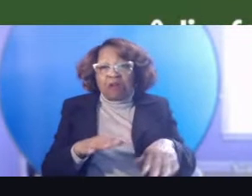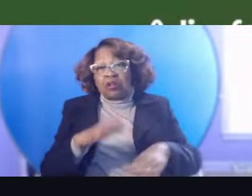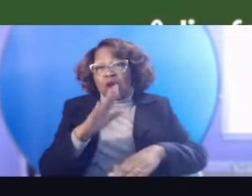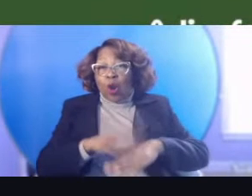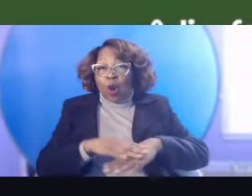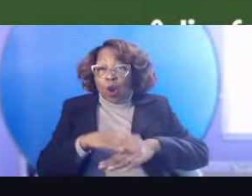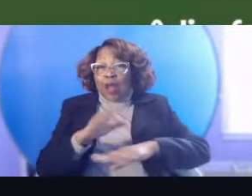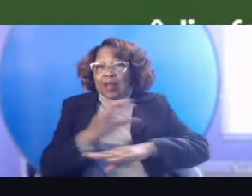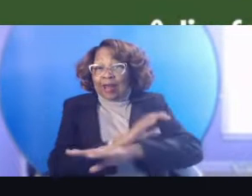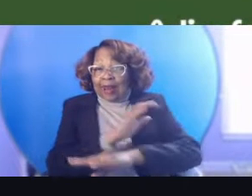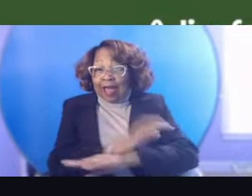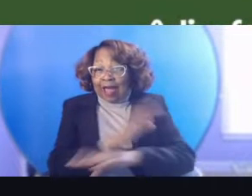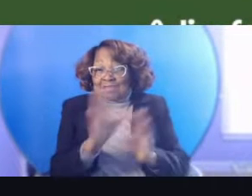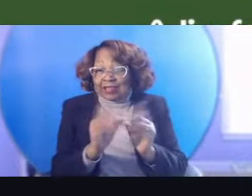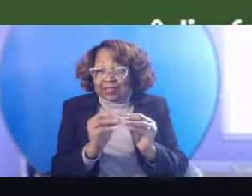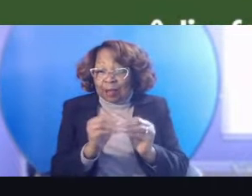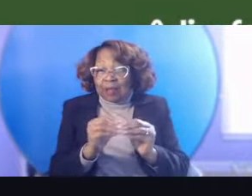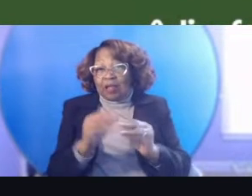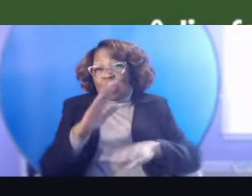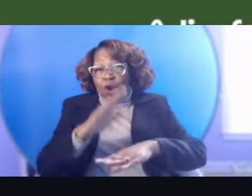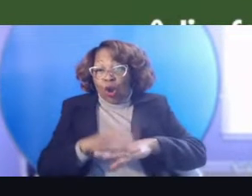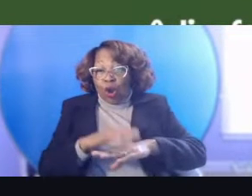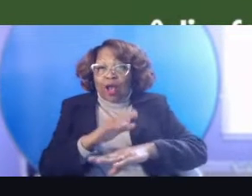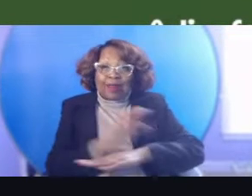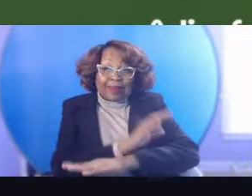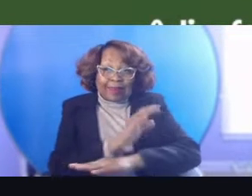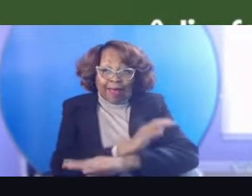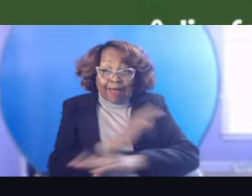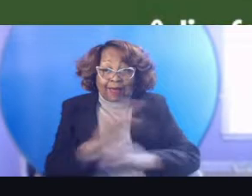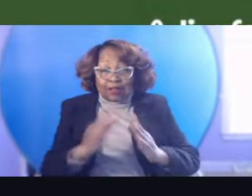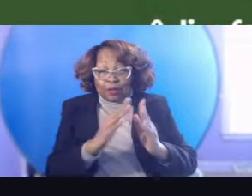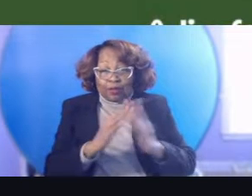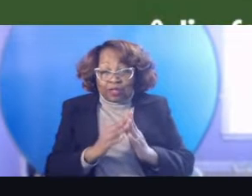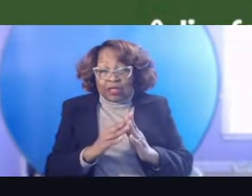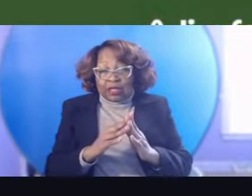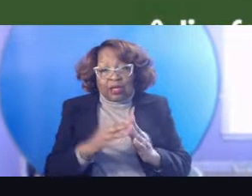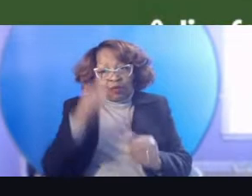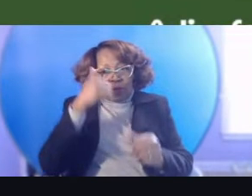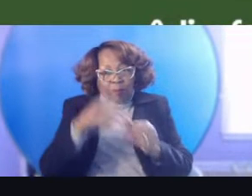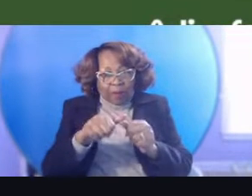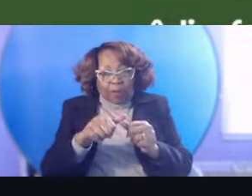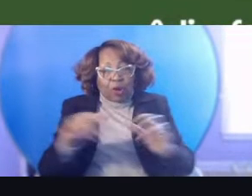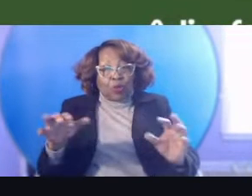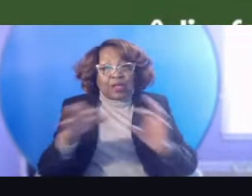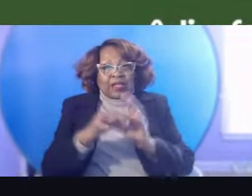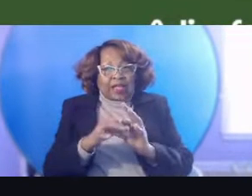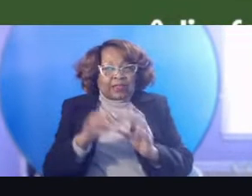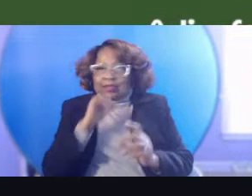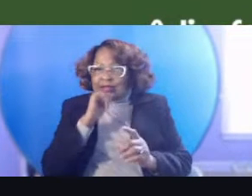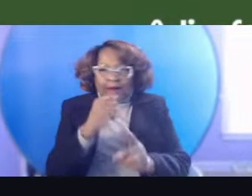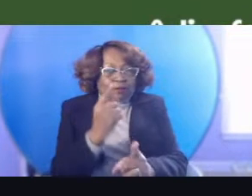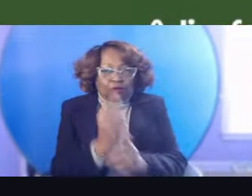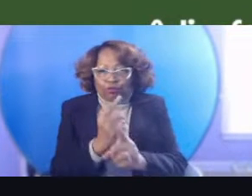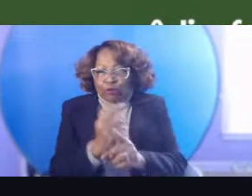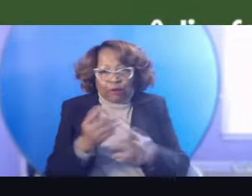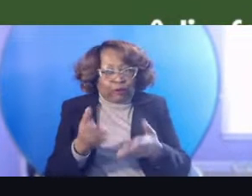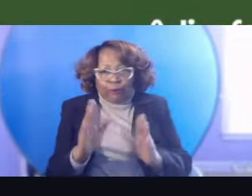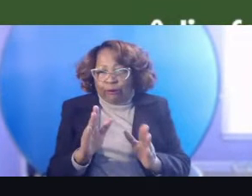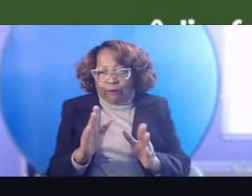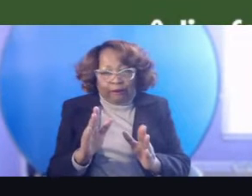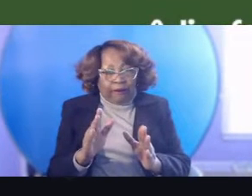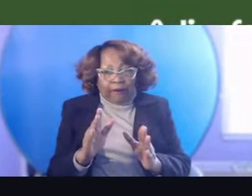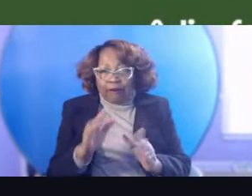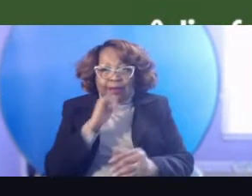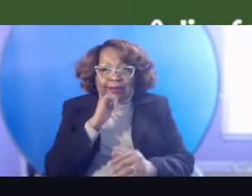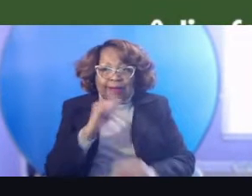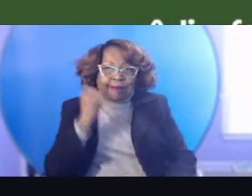remember, we are connecting with people in an unorthodox way. And not just your regular run of the mill, um,